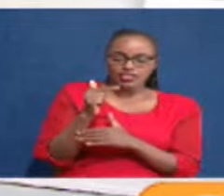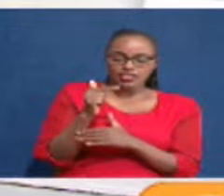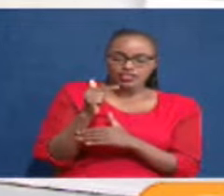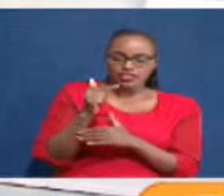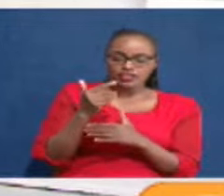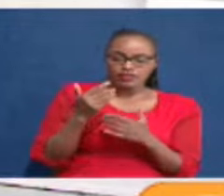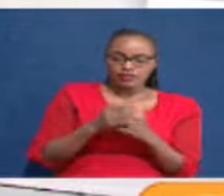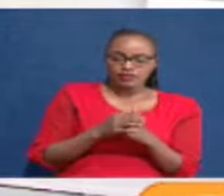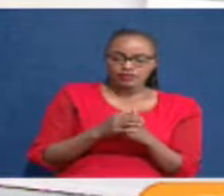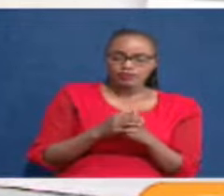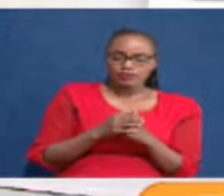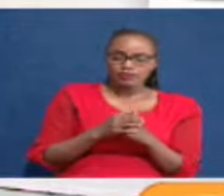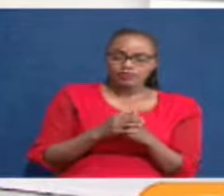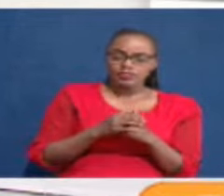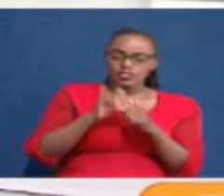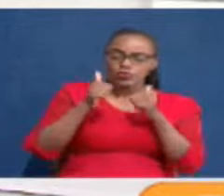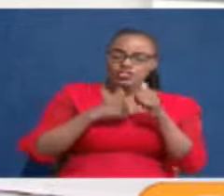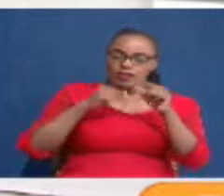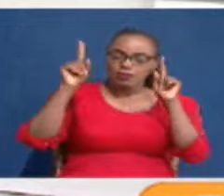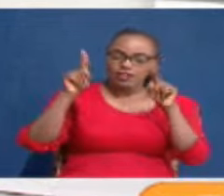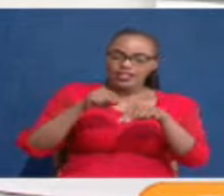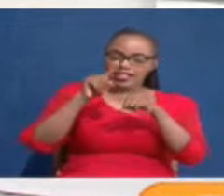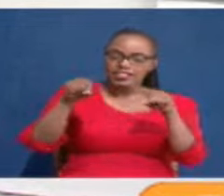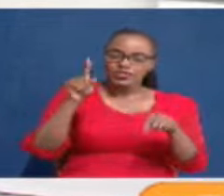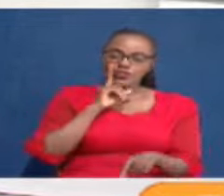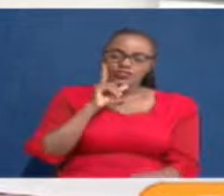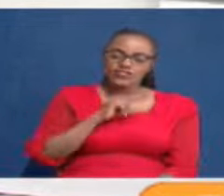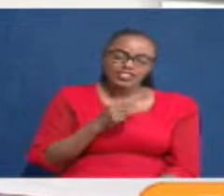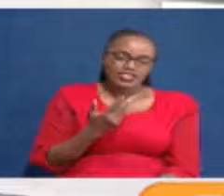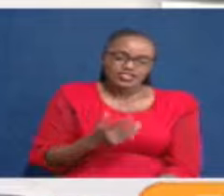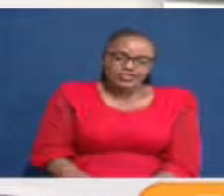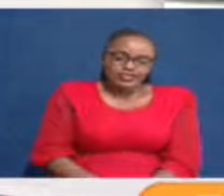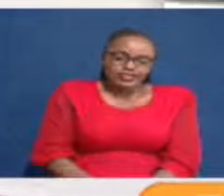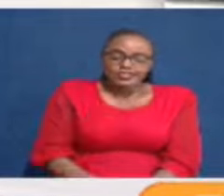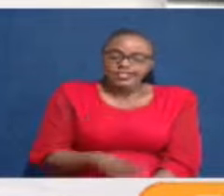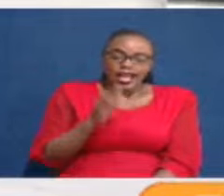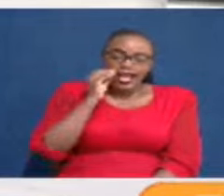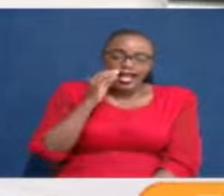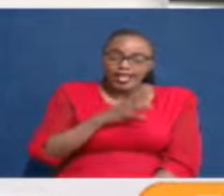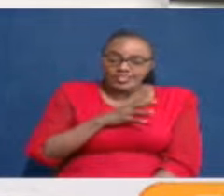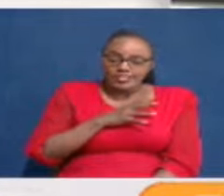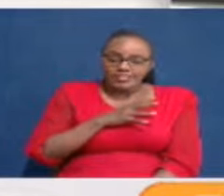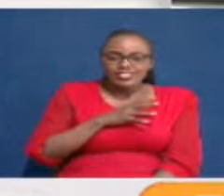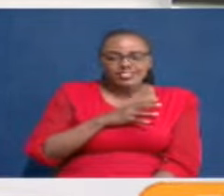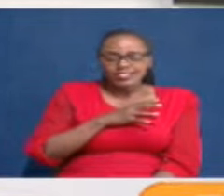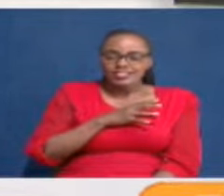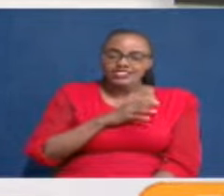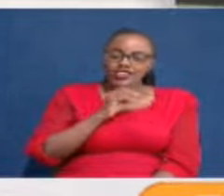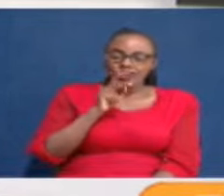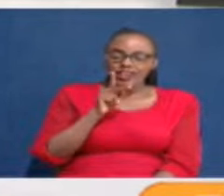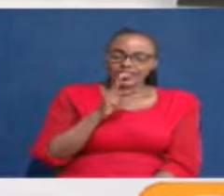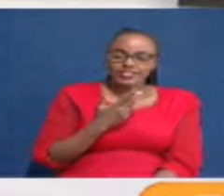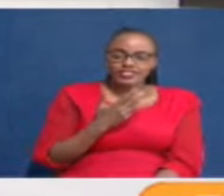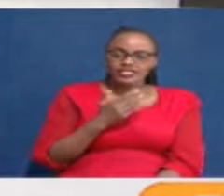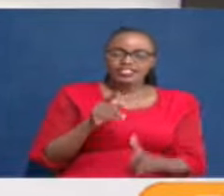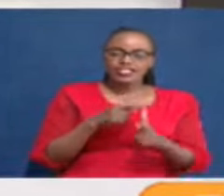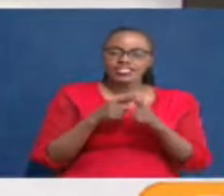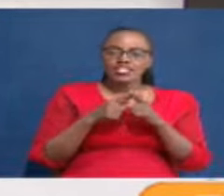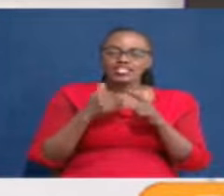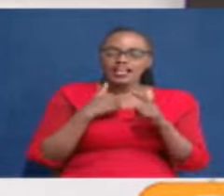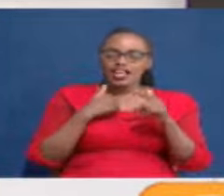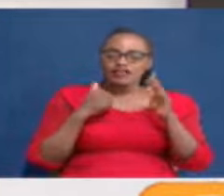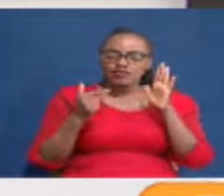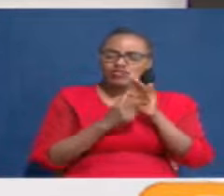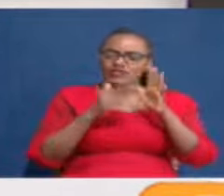been cast out. The... Bastard. Cast out. Cast out. Okay. The implication is